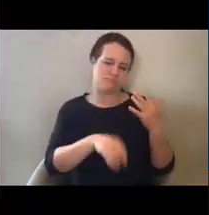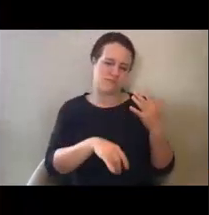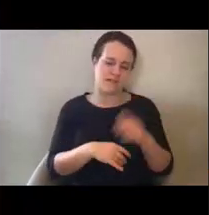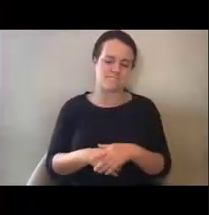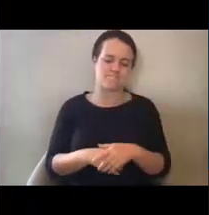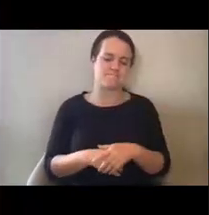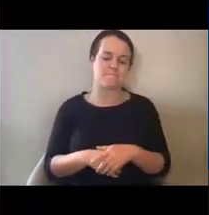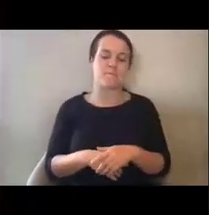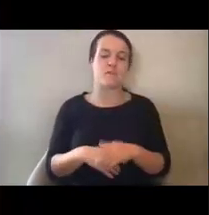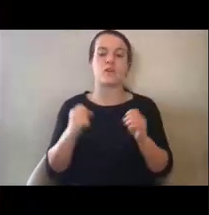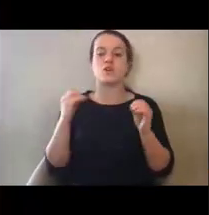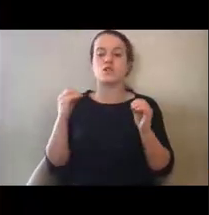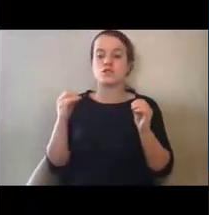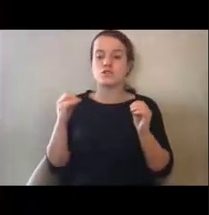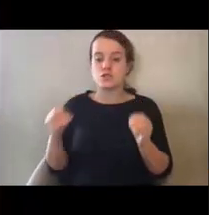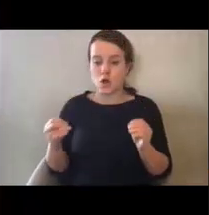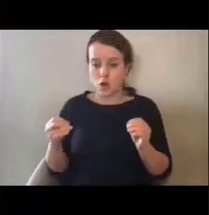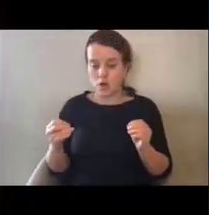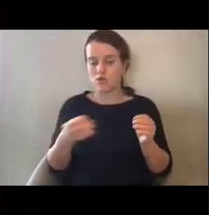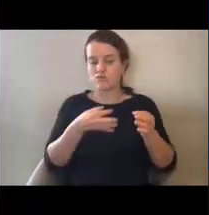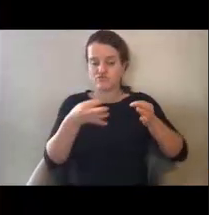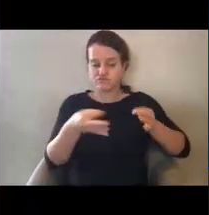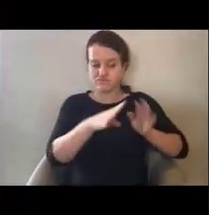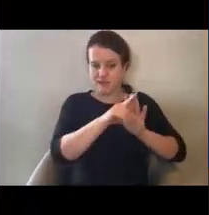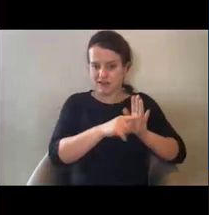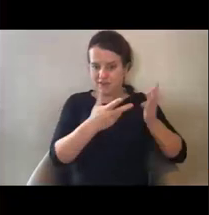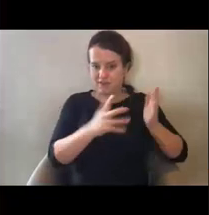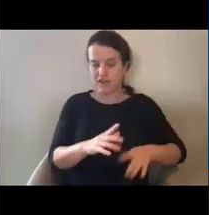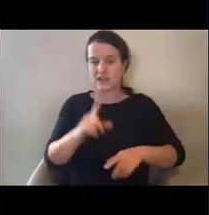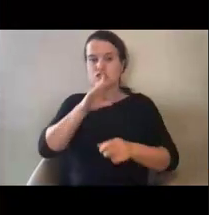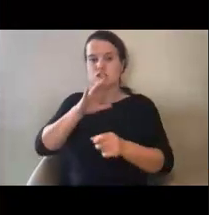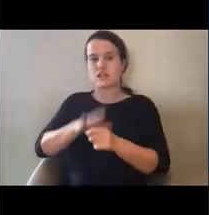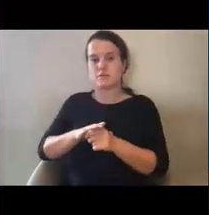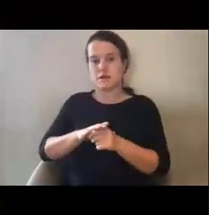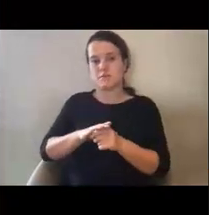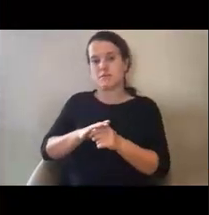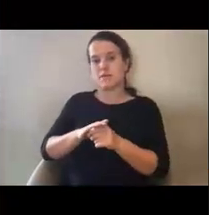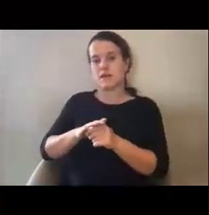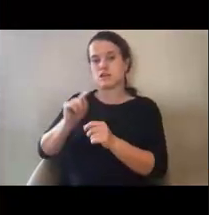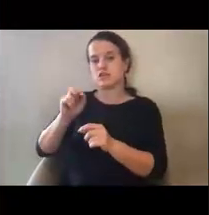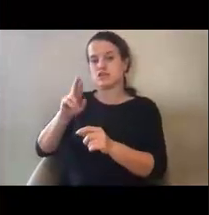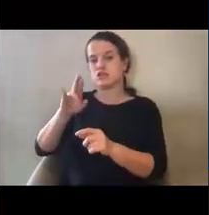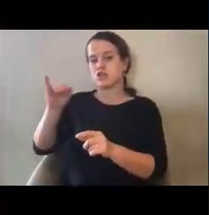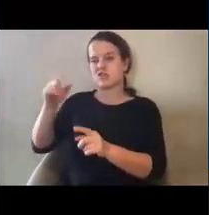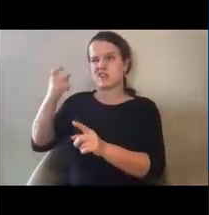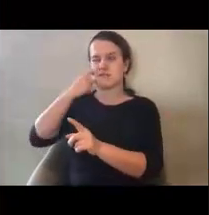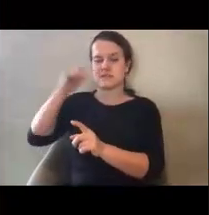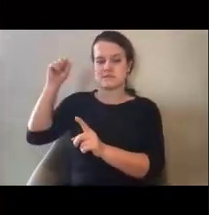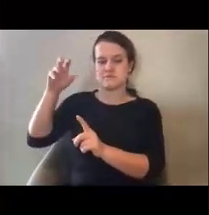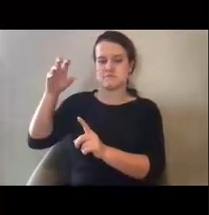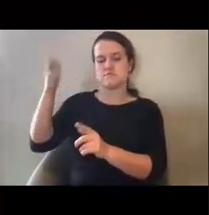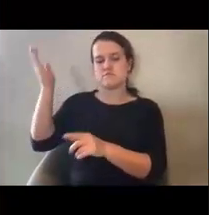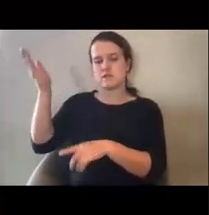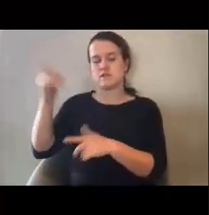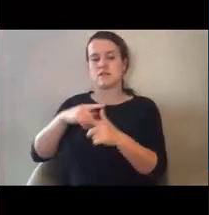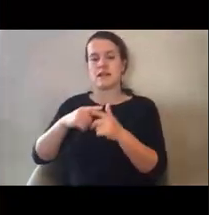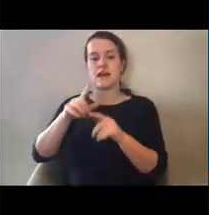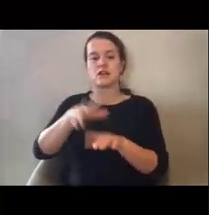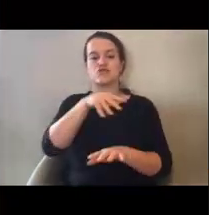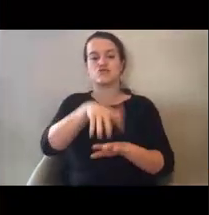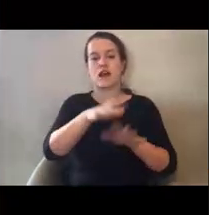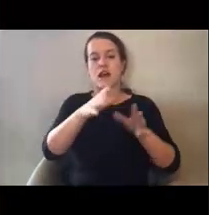So to that end, the commitment that Mr. Turi made is really to help ensure that tribal leaders who are interested in having that